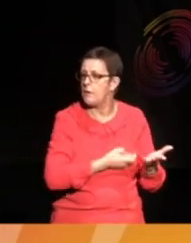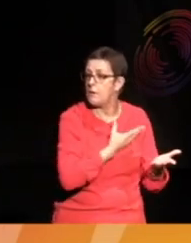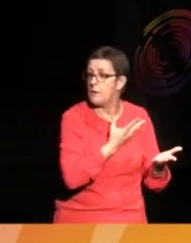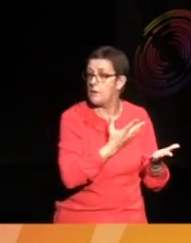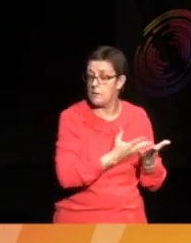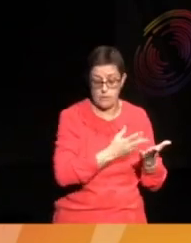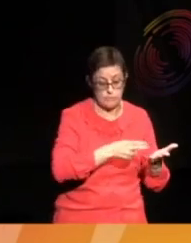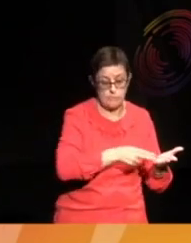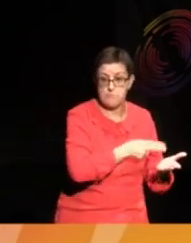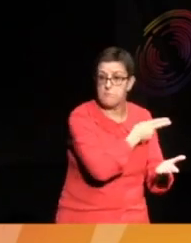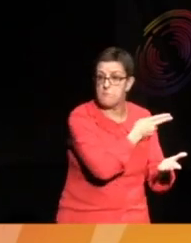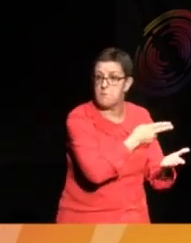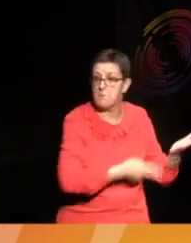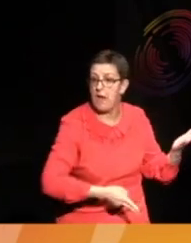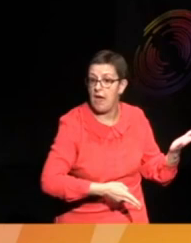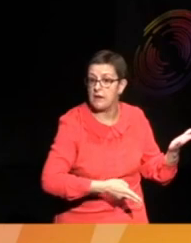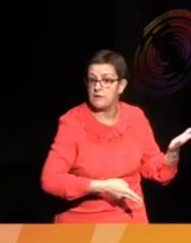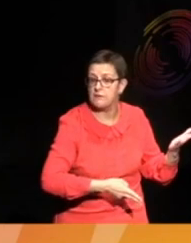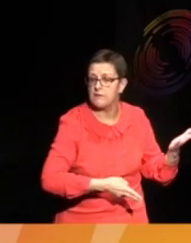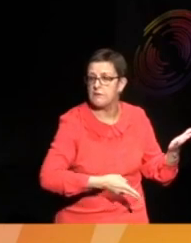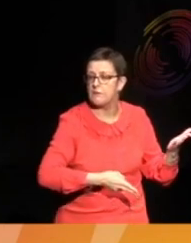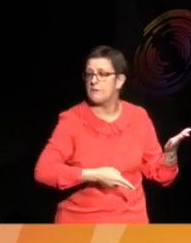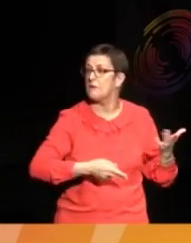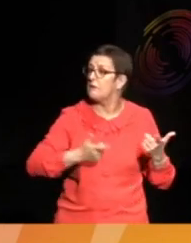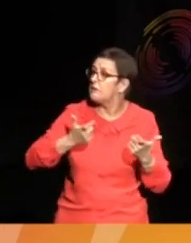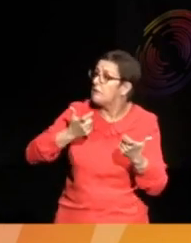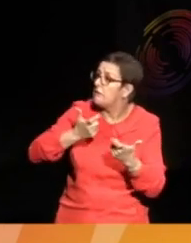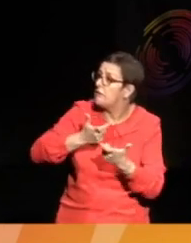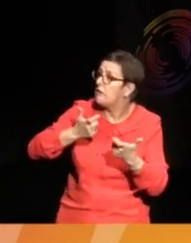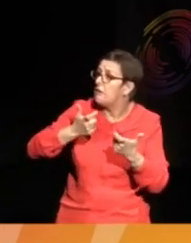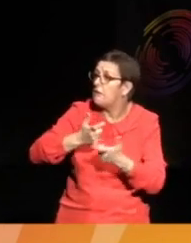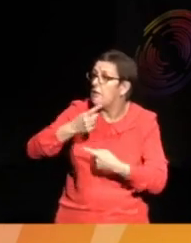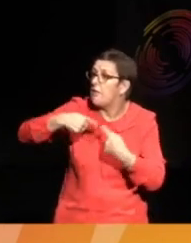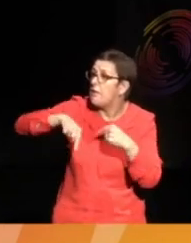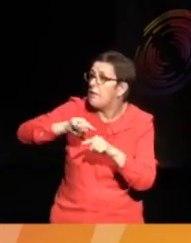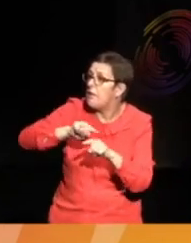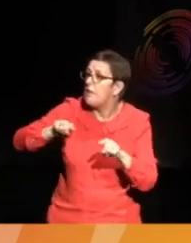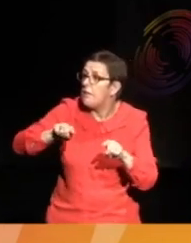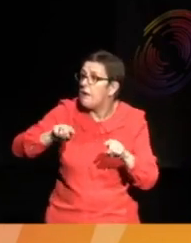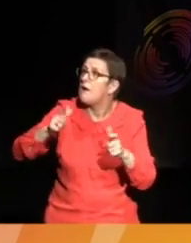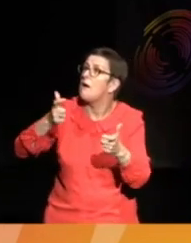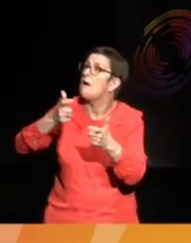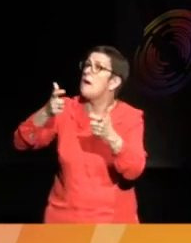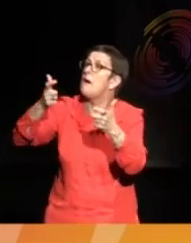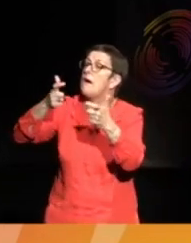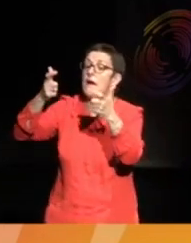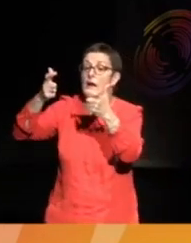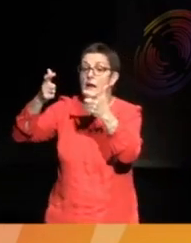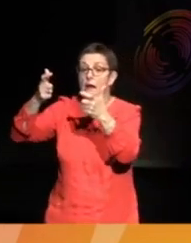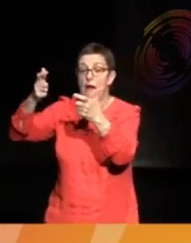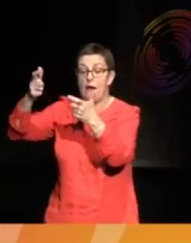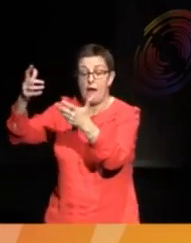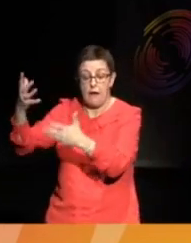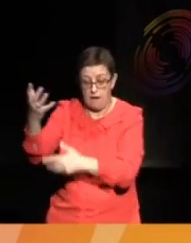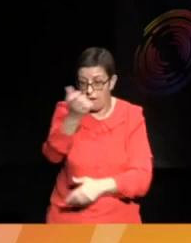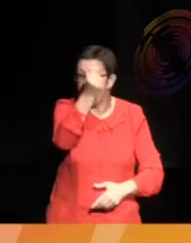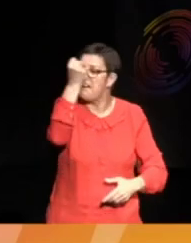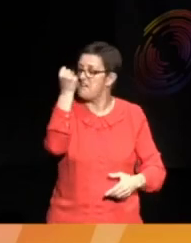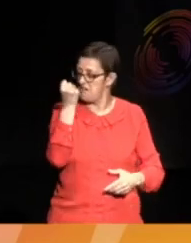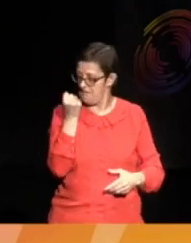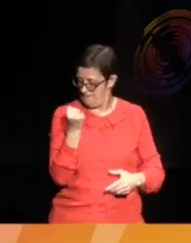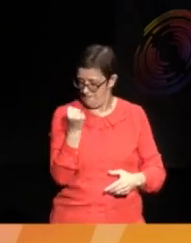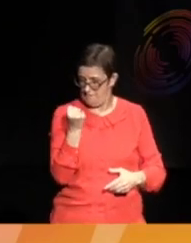and the children laughed through their fictional satchels into the sky. And when they landed, they were